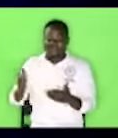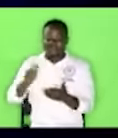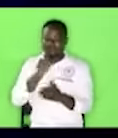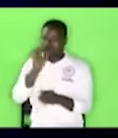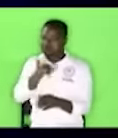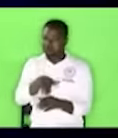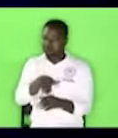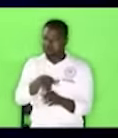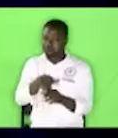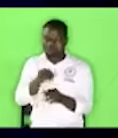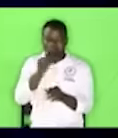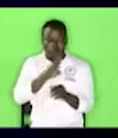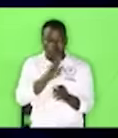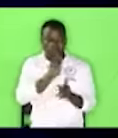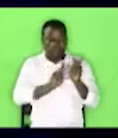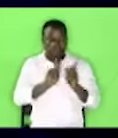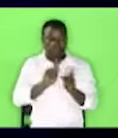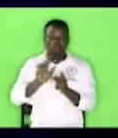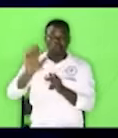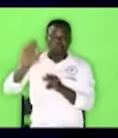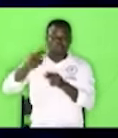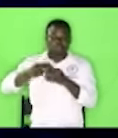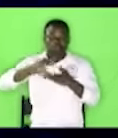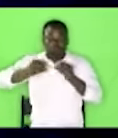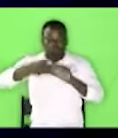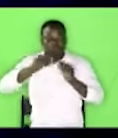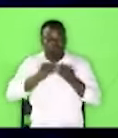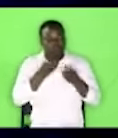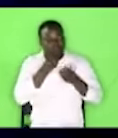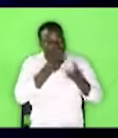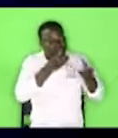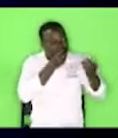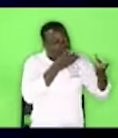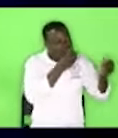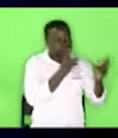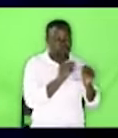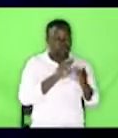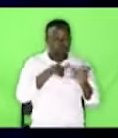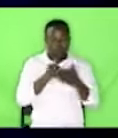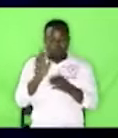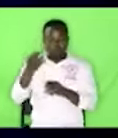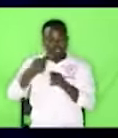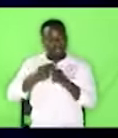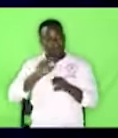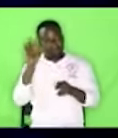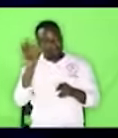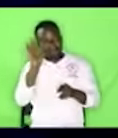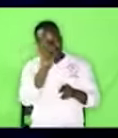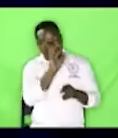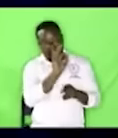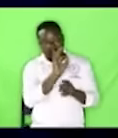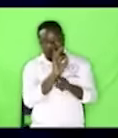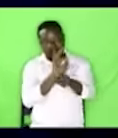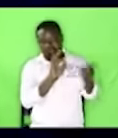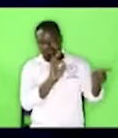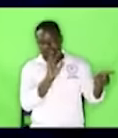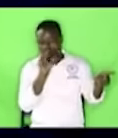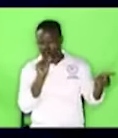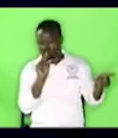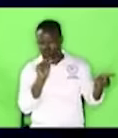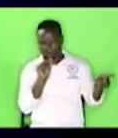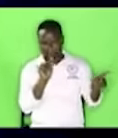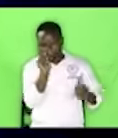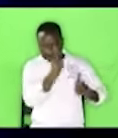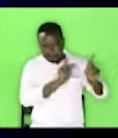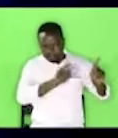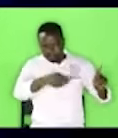Or who tell stories of the name. Or who preach the name. But those who know